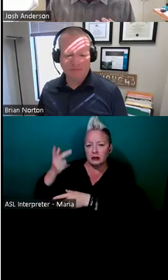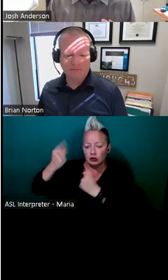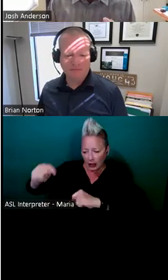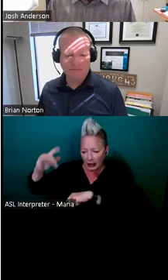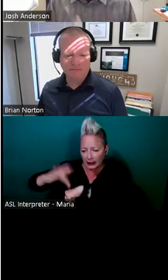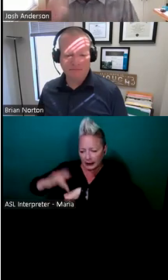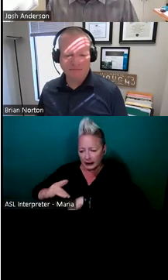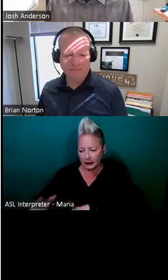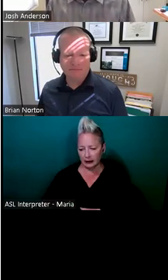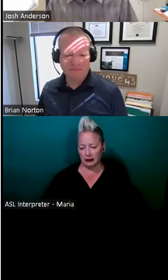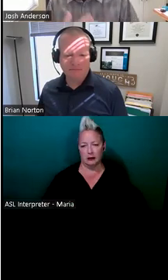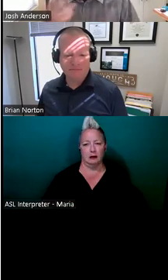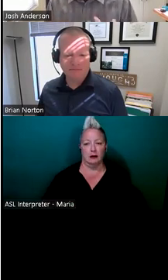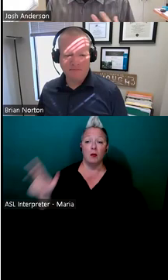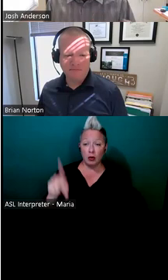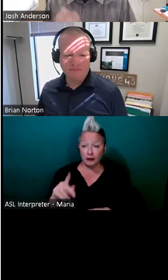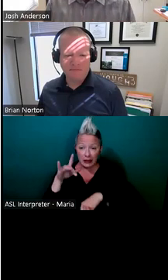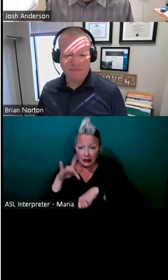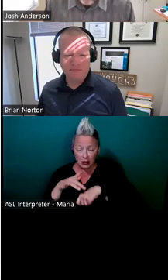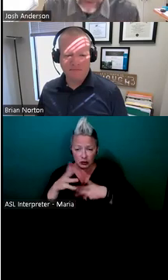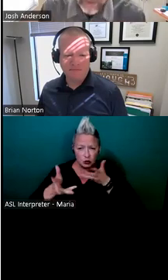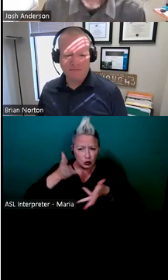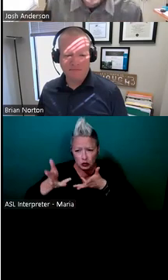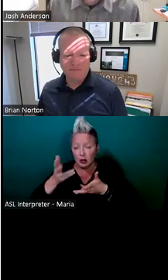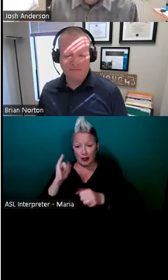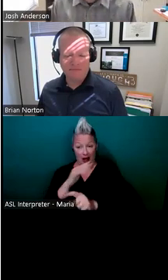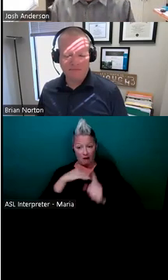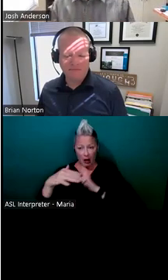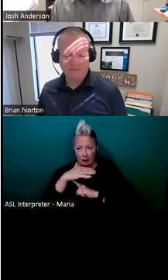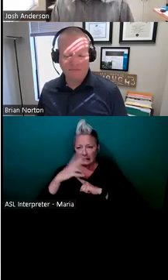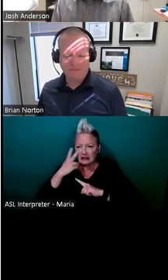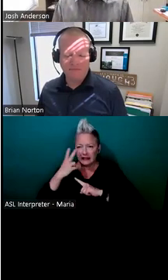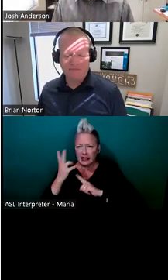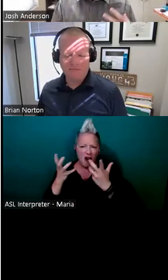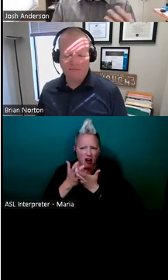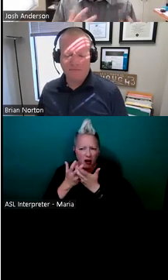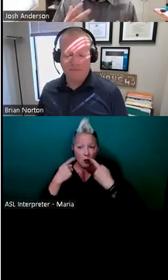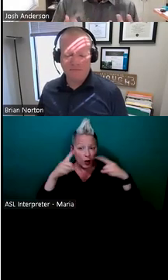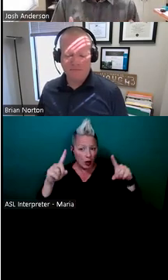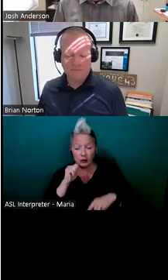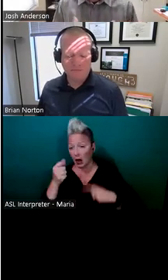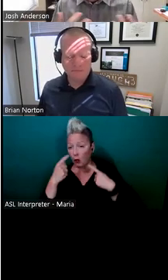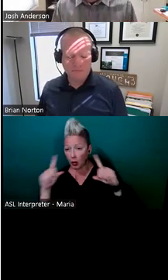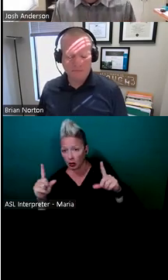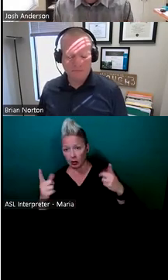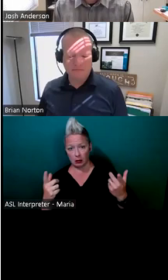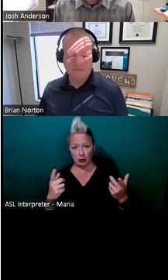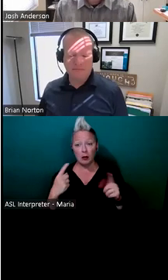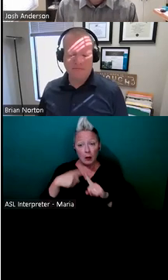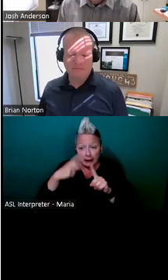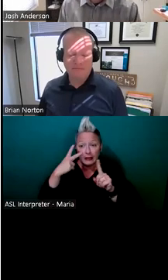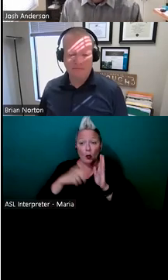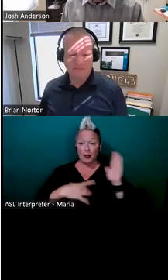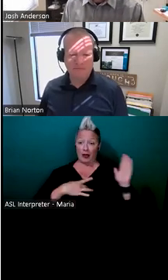uh, or in their environment, in the system that they're going to be using to see what works as well as to see what they actually like